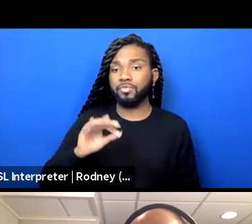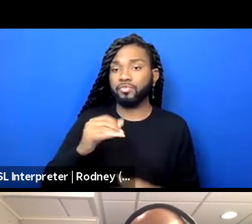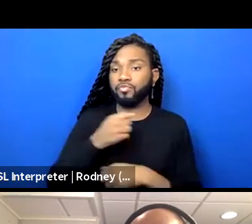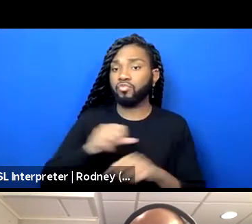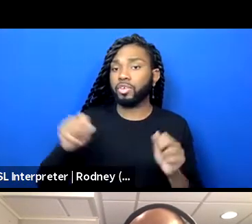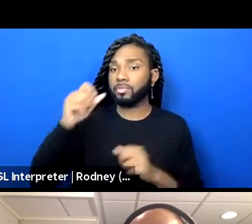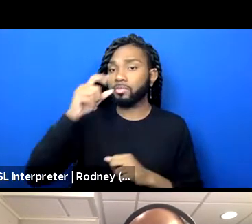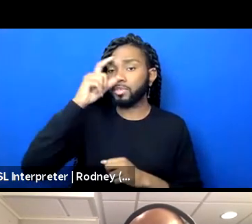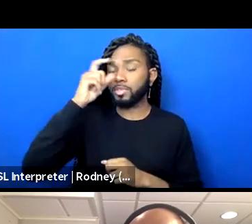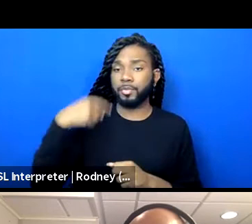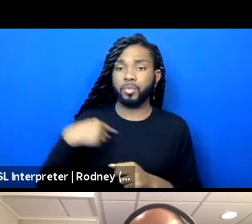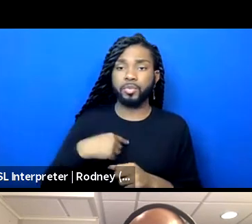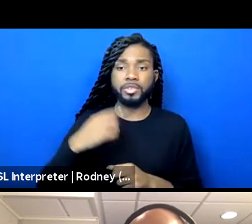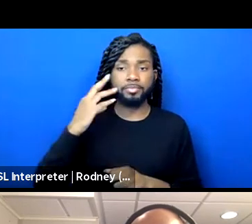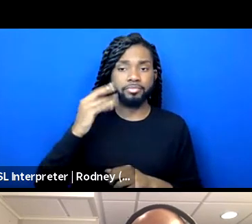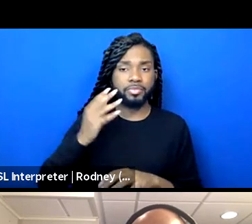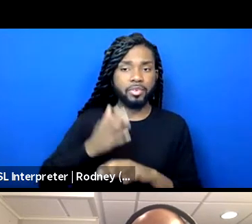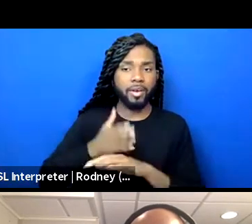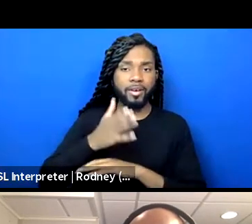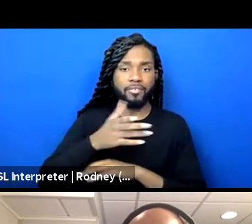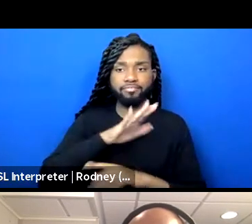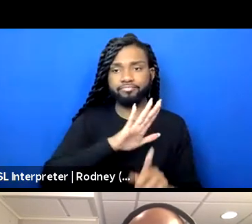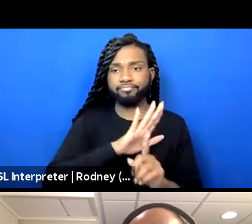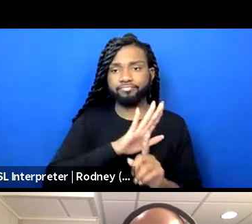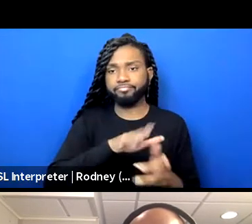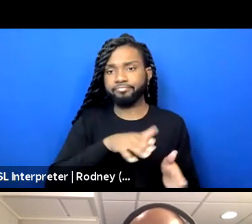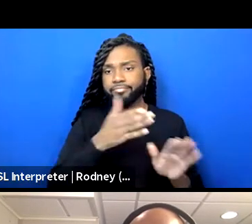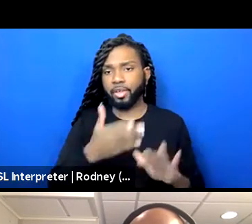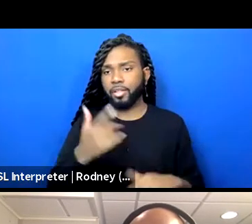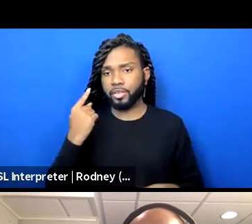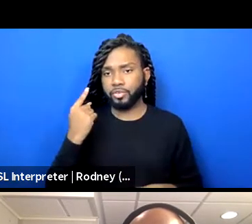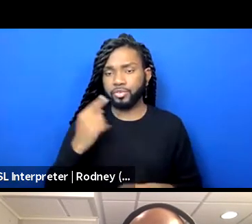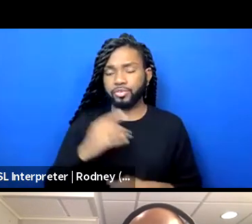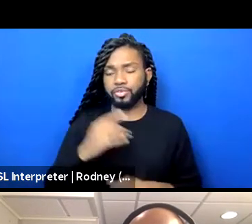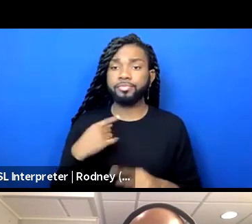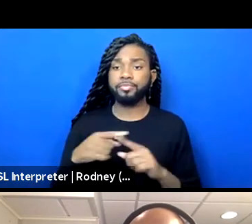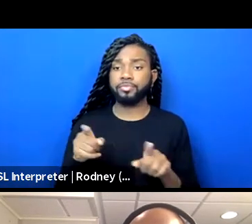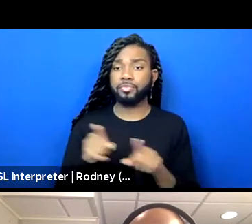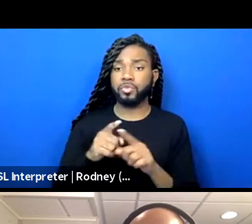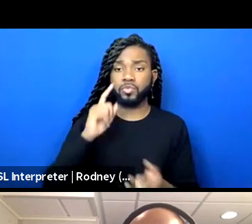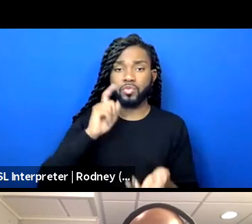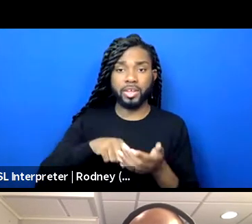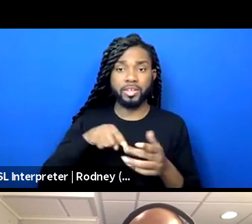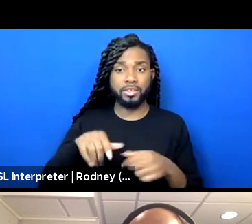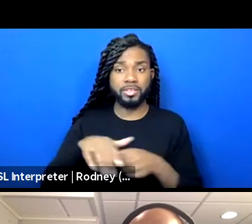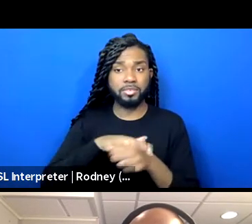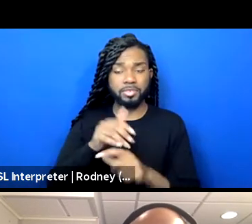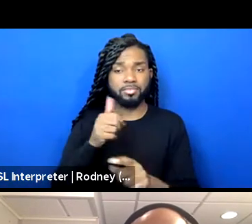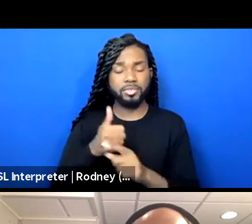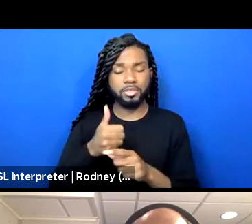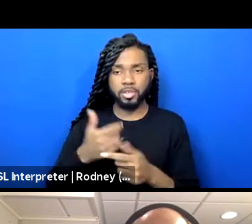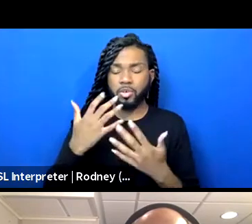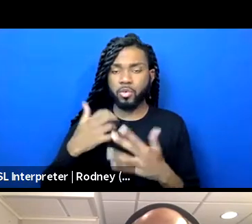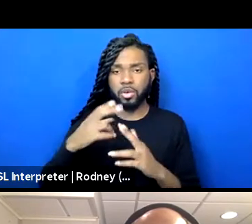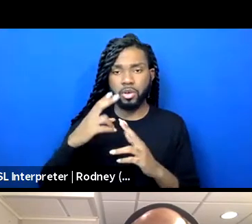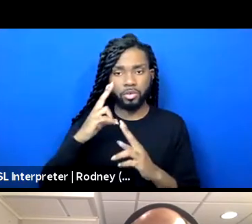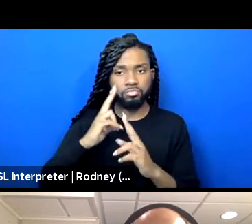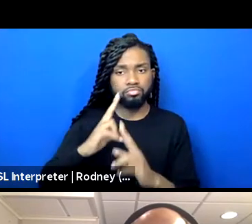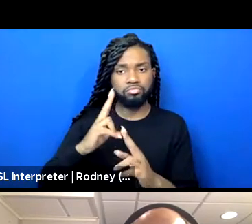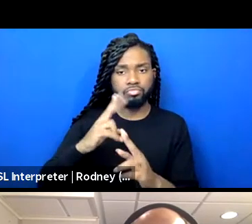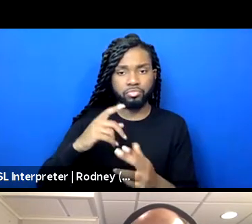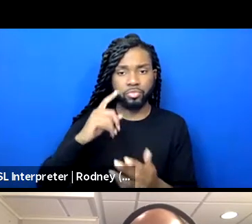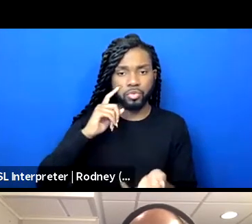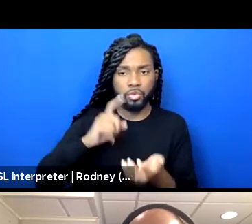aftermath of his death last year and in this space that really seeks to hold up a magnifying glass to